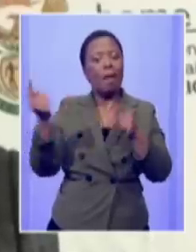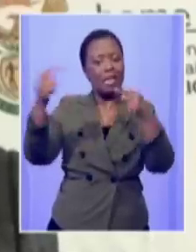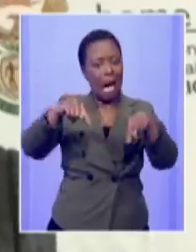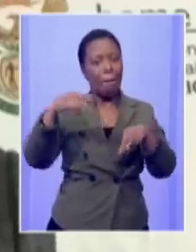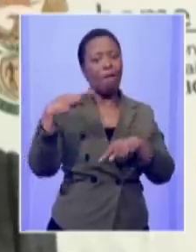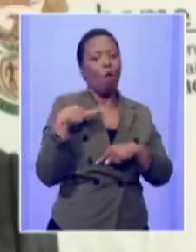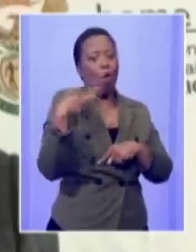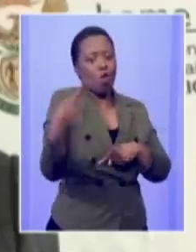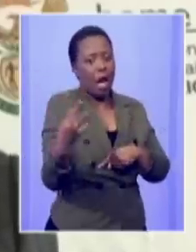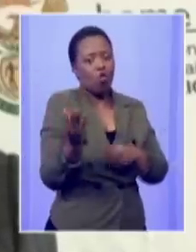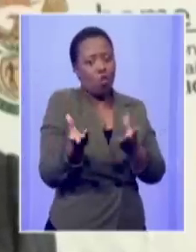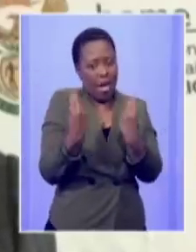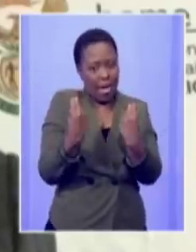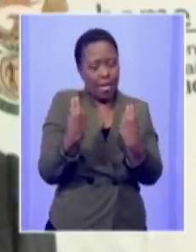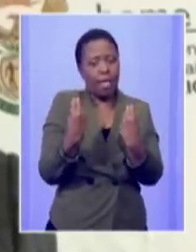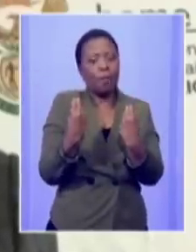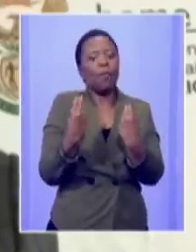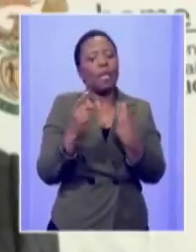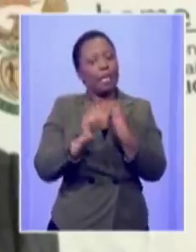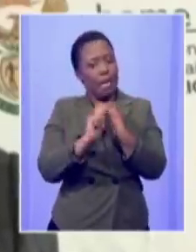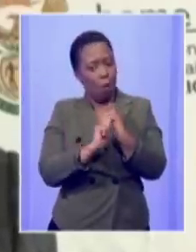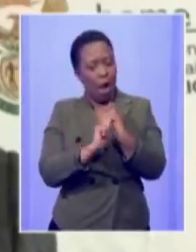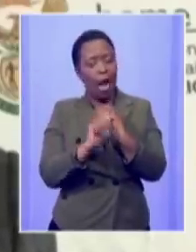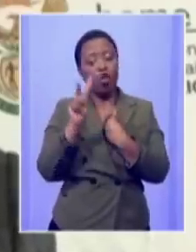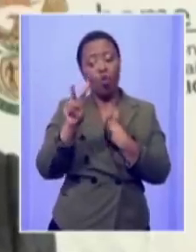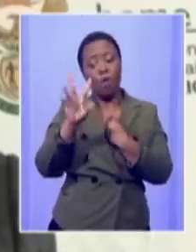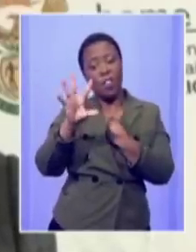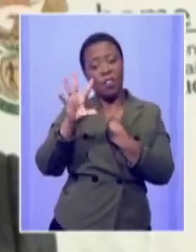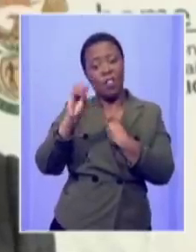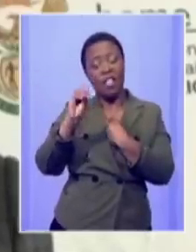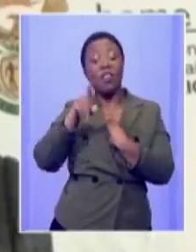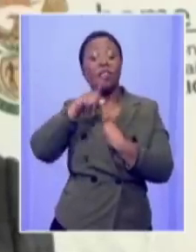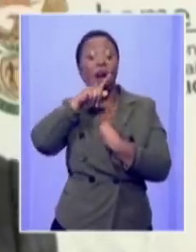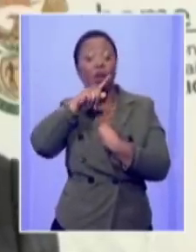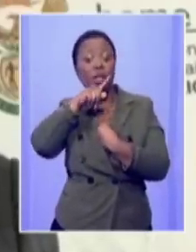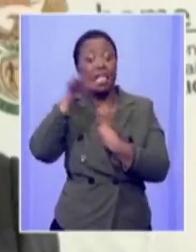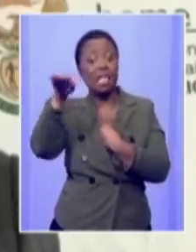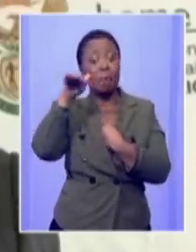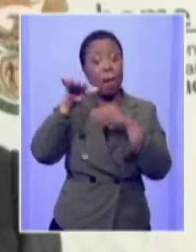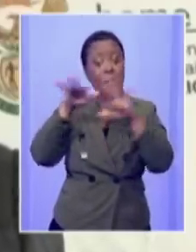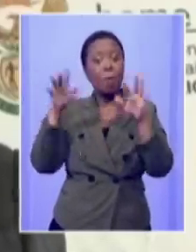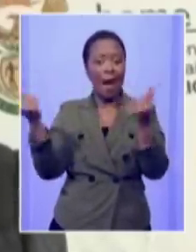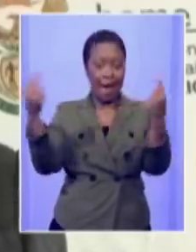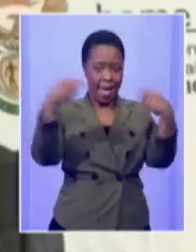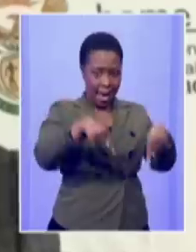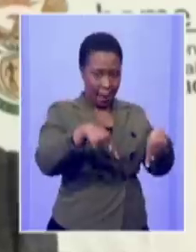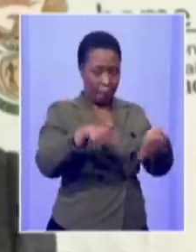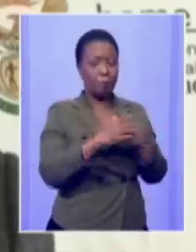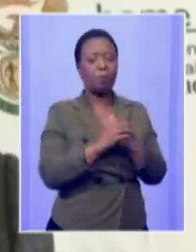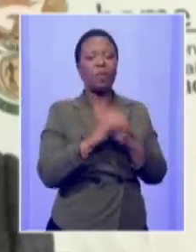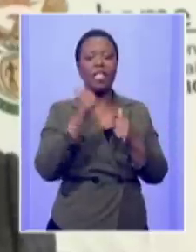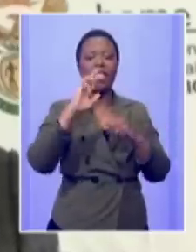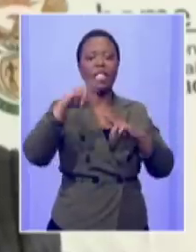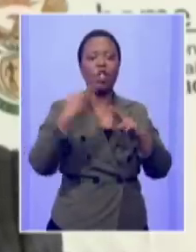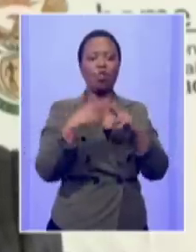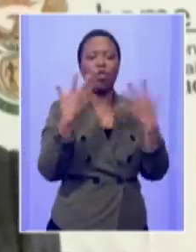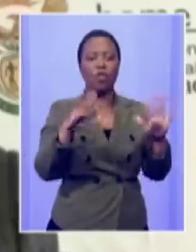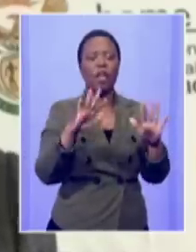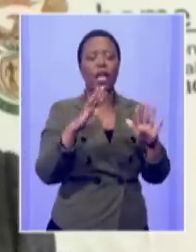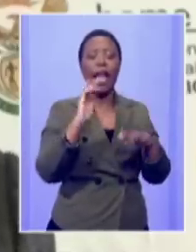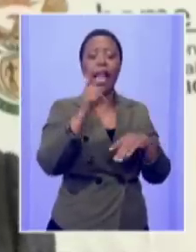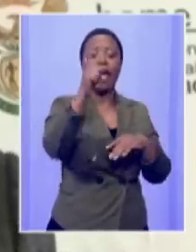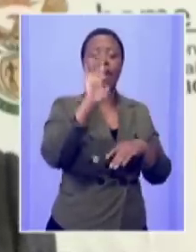it 250 000 250 000 zimbabweans came when it was renewed uh five years later